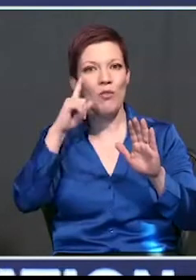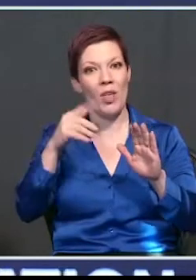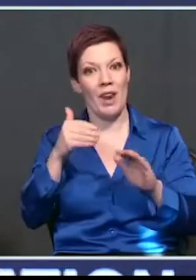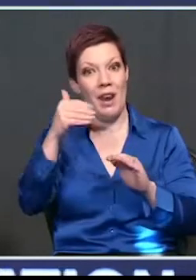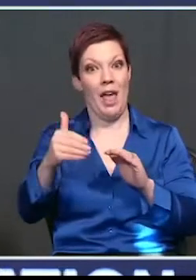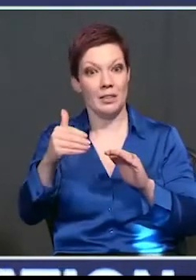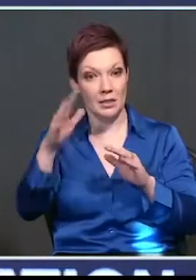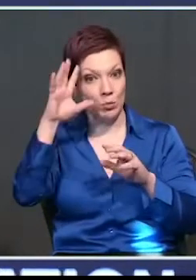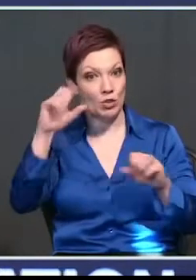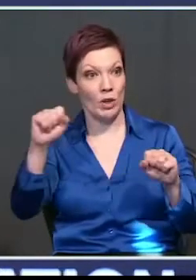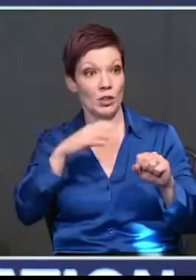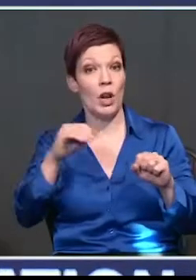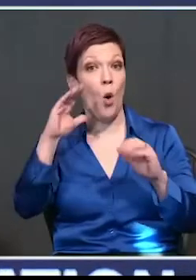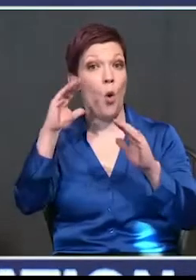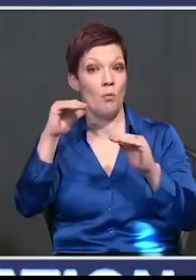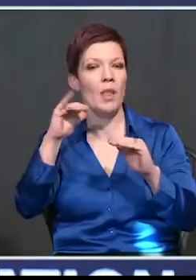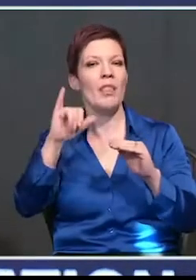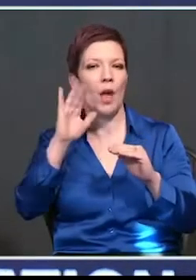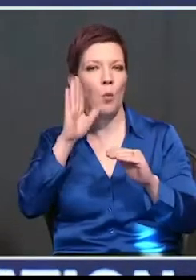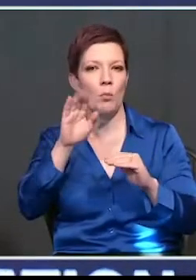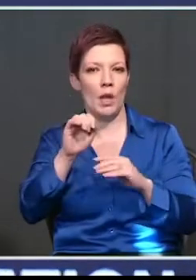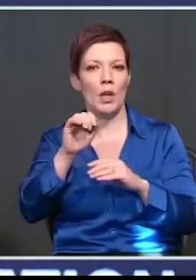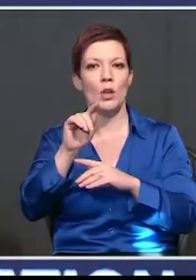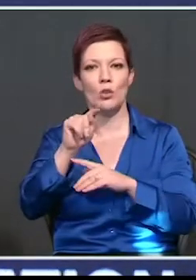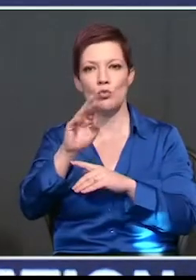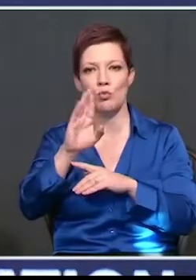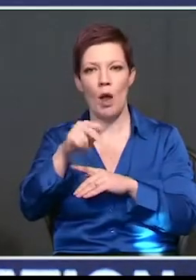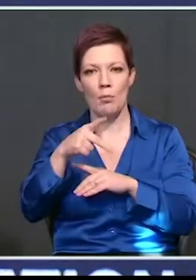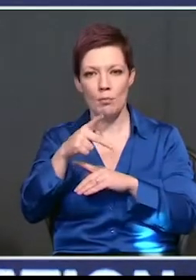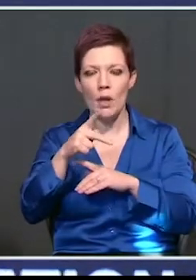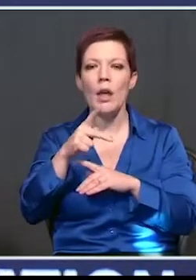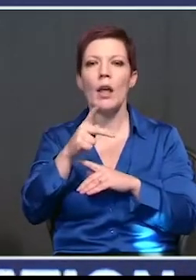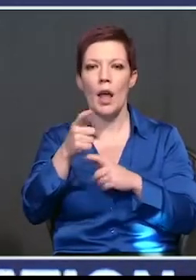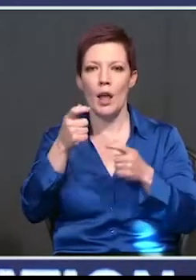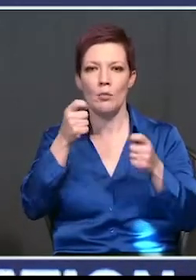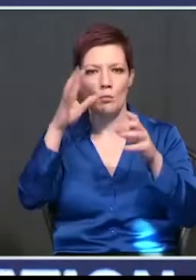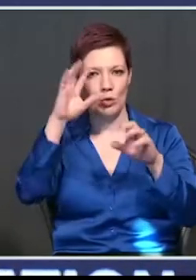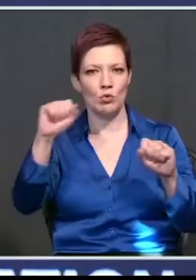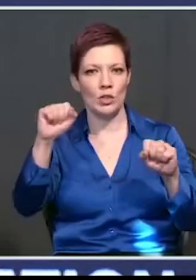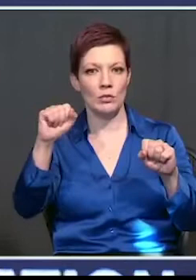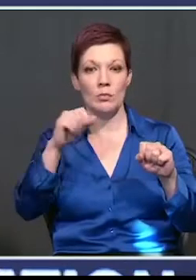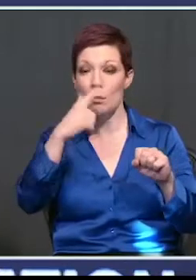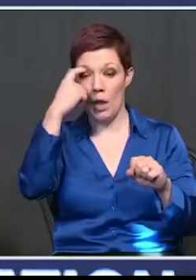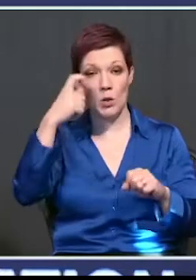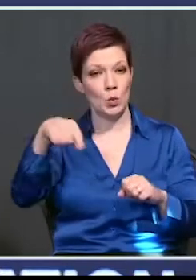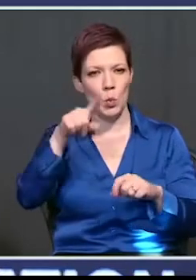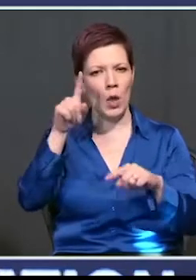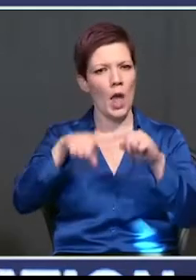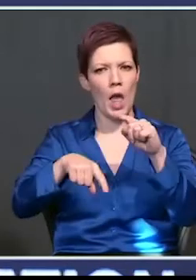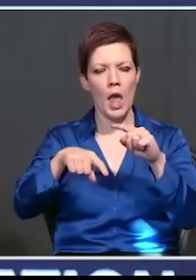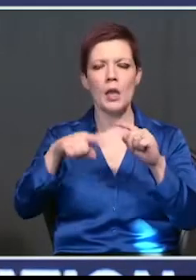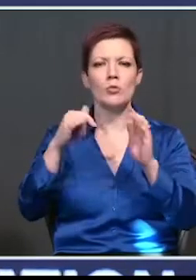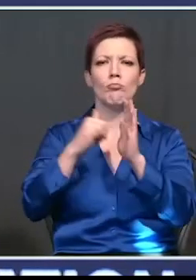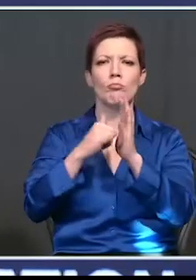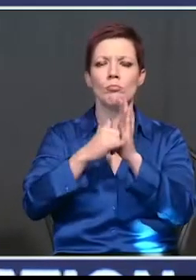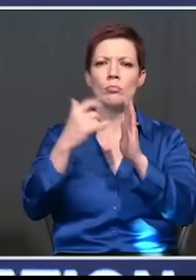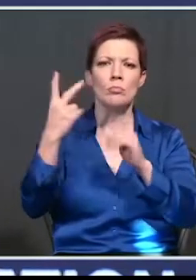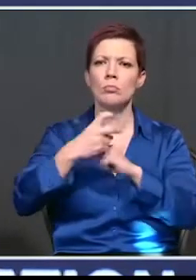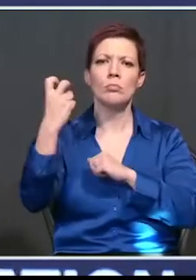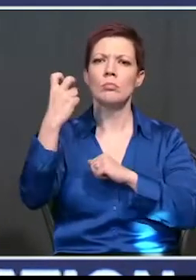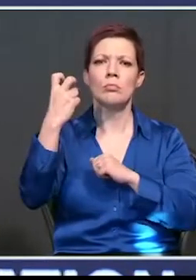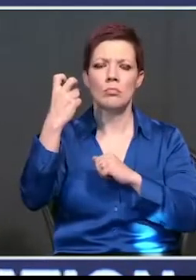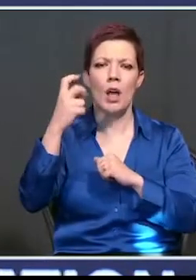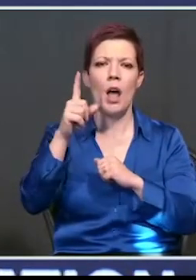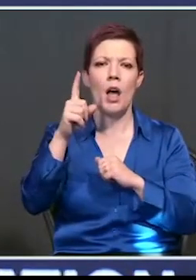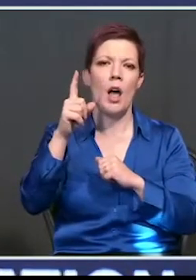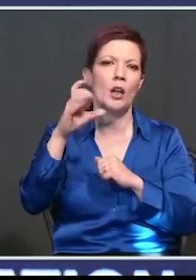administration, because you can't steal hundreds of thousands of votes. You can't have fraud and deception and